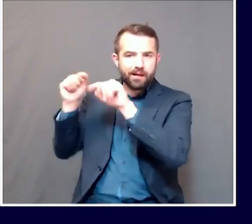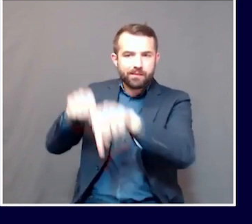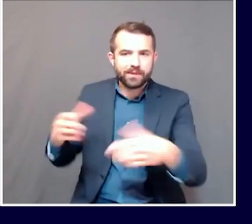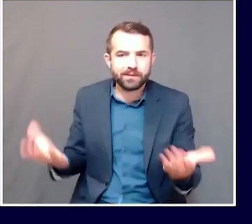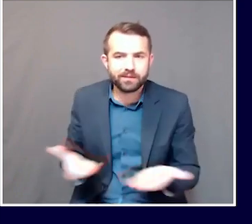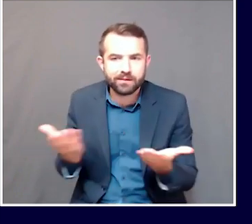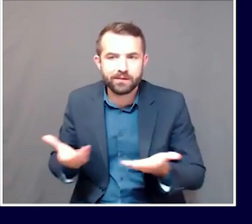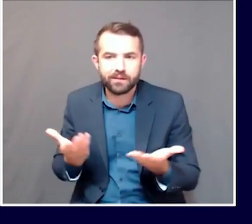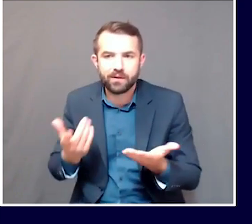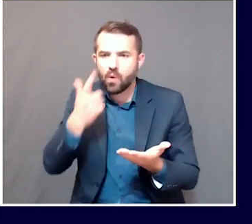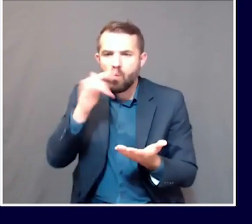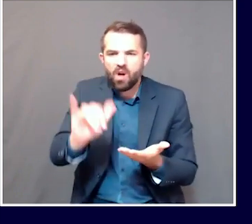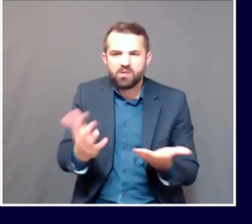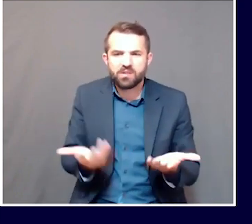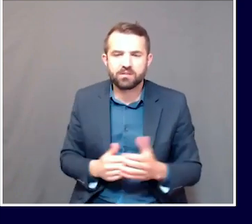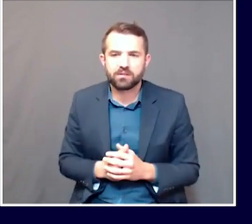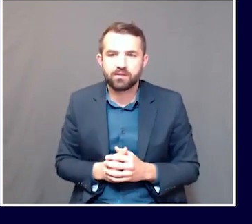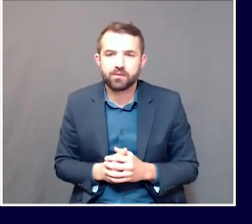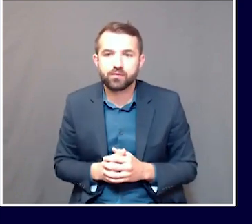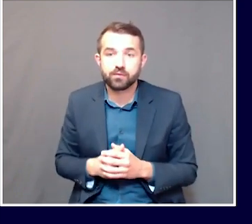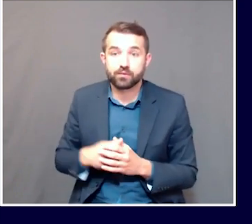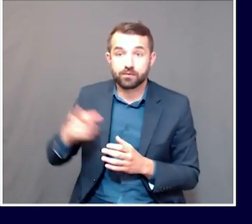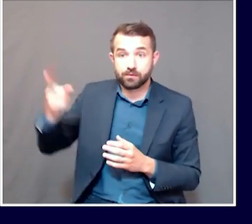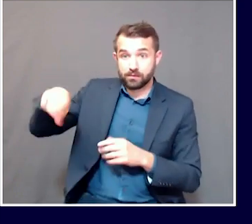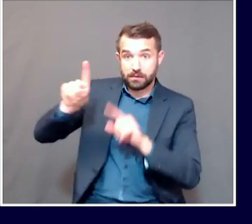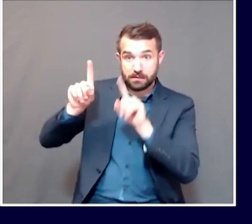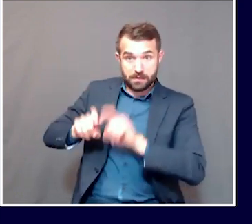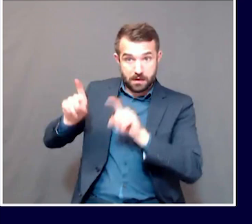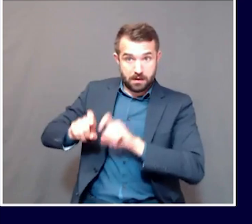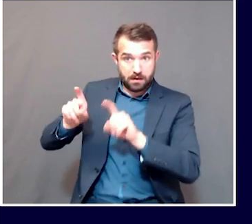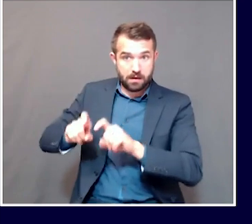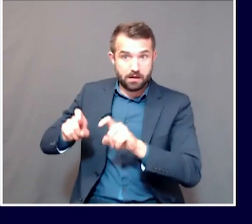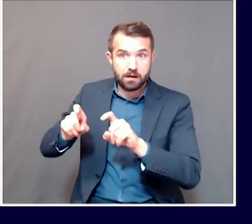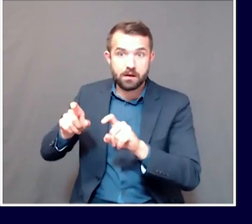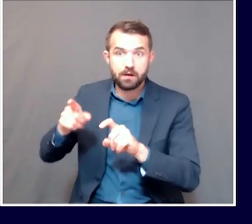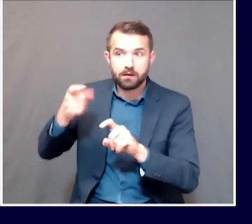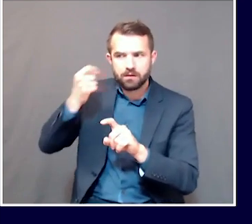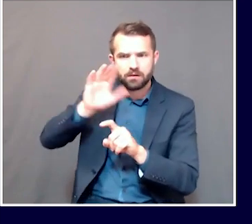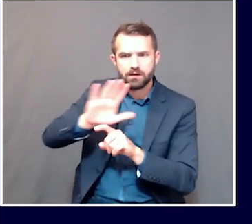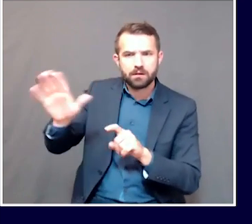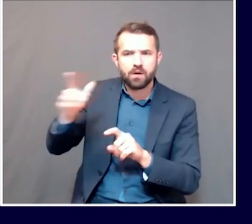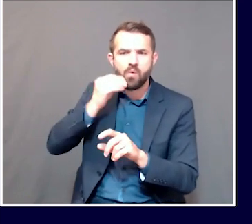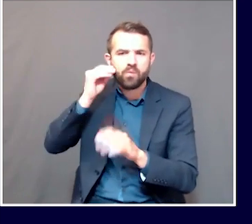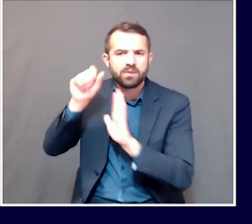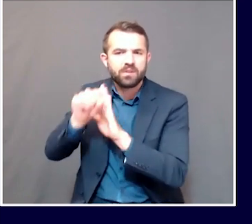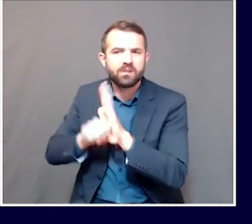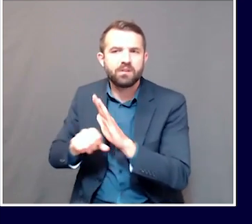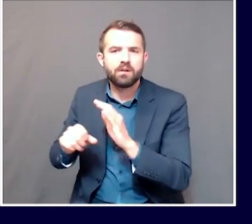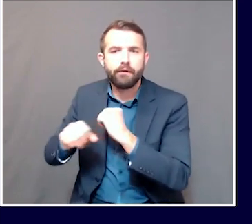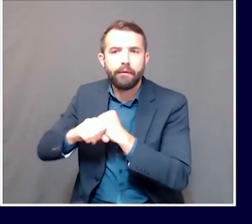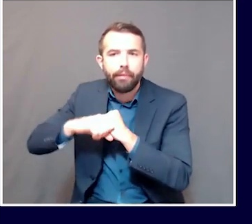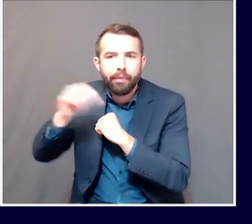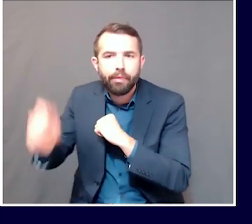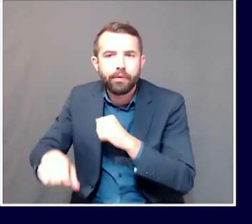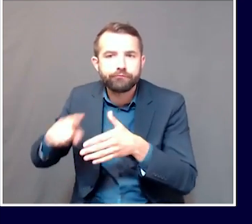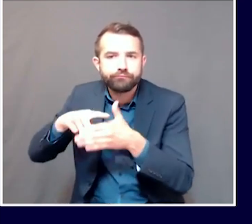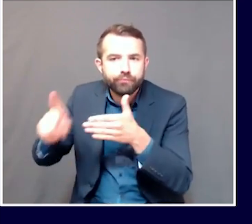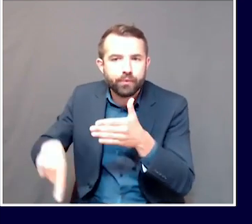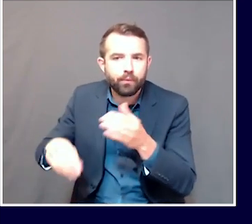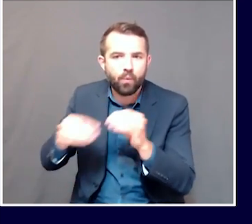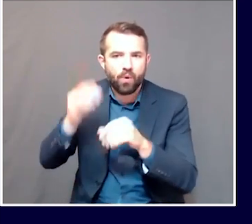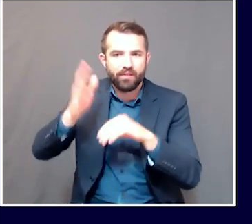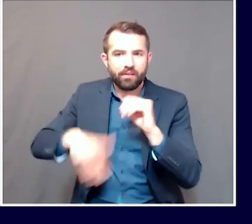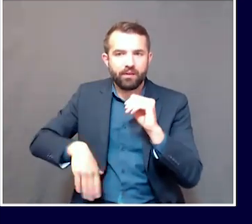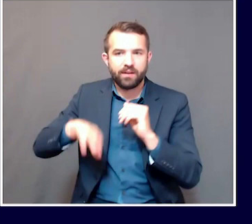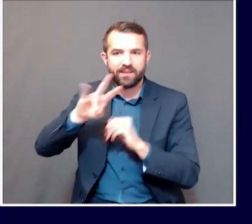72 hours to get results, is that then for naught? And what general recommendations can you give to people who are trying to figure out how to get a